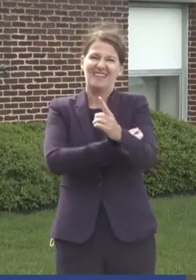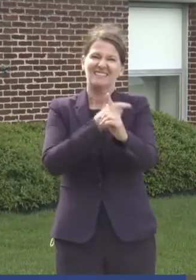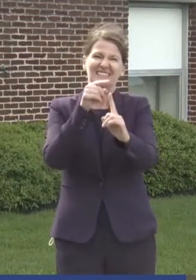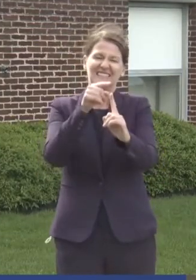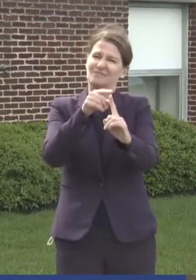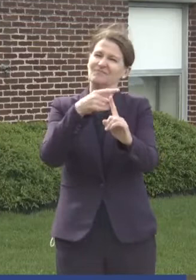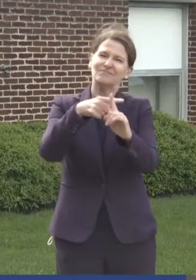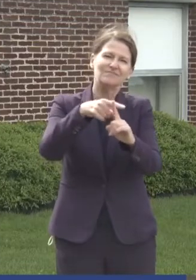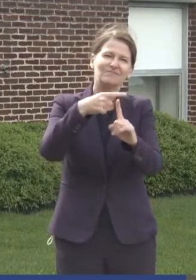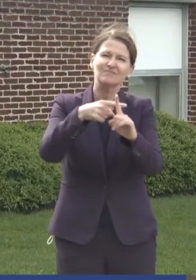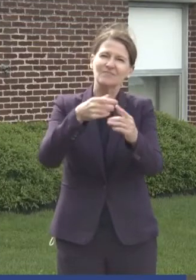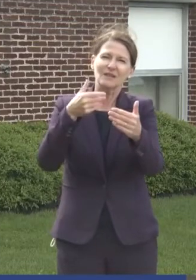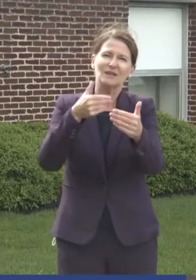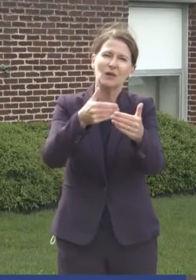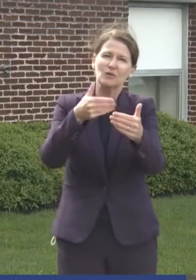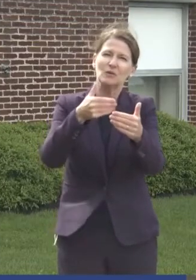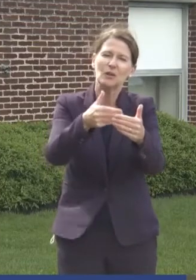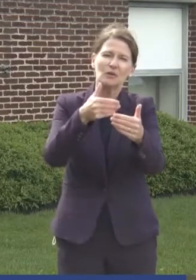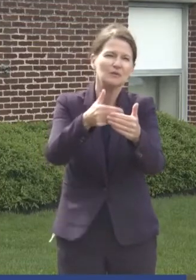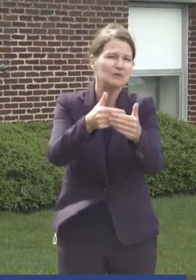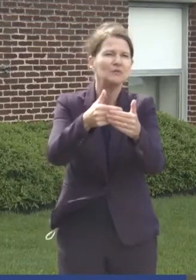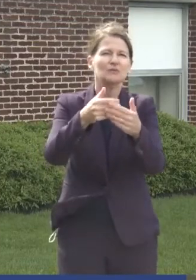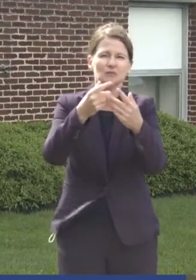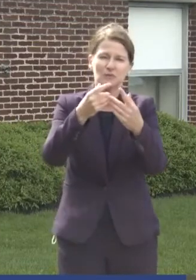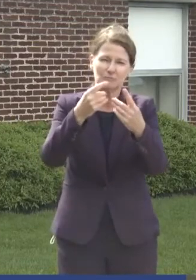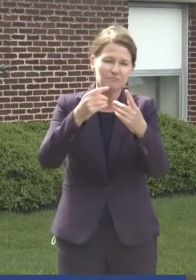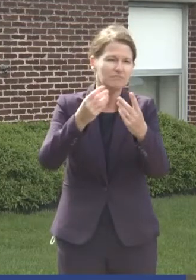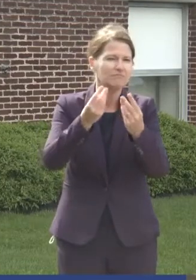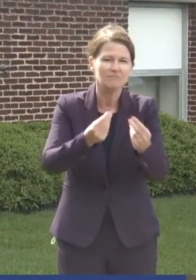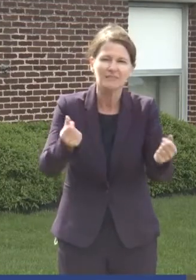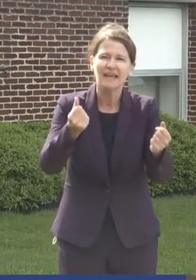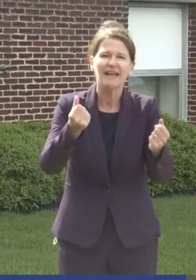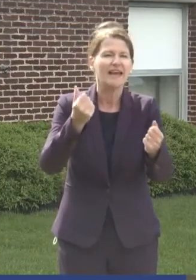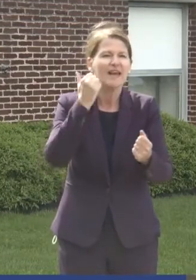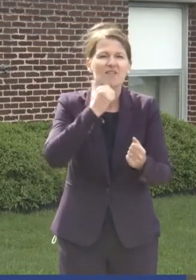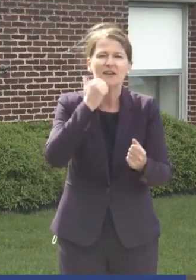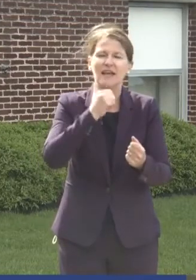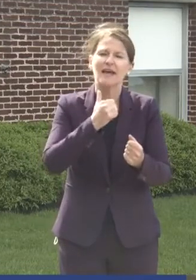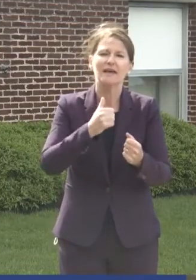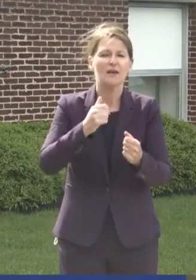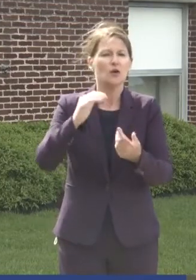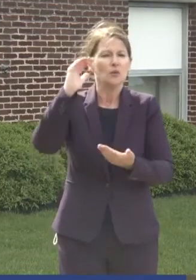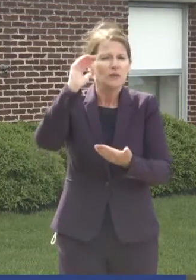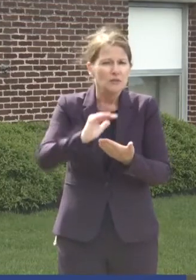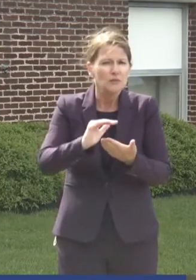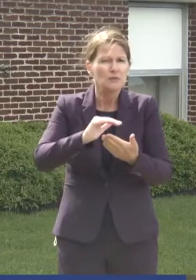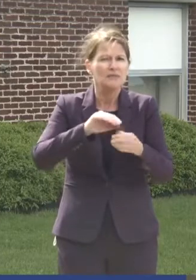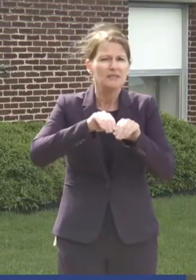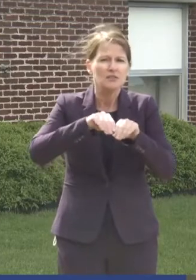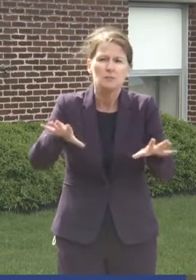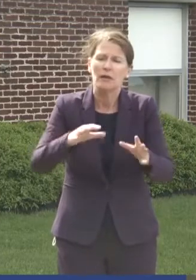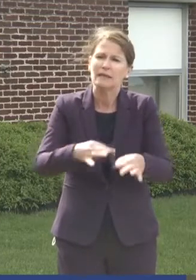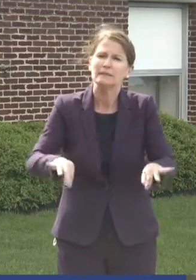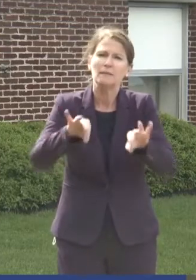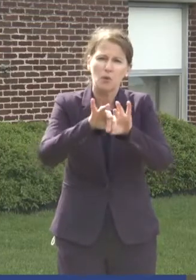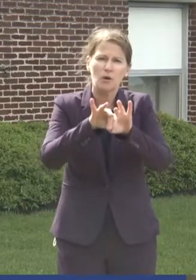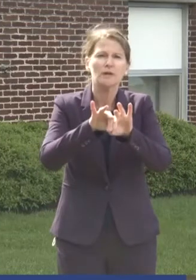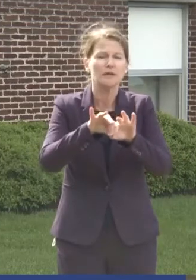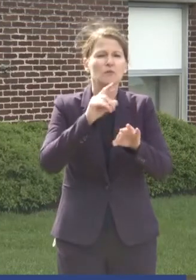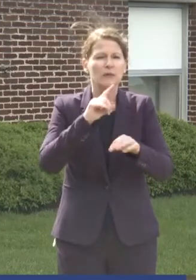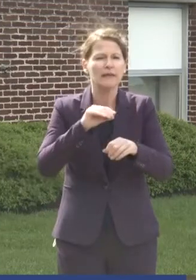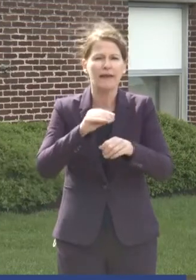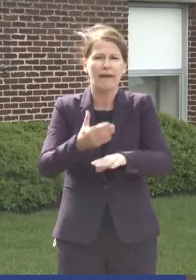is getting closer and closer every day. I mean, the mitigation efforts are important. They made a difference during the